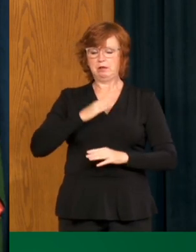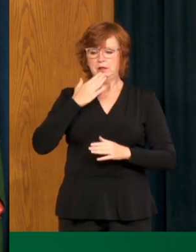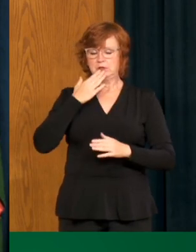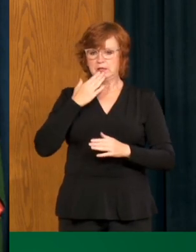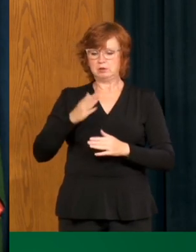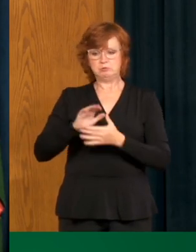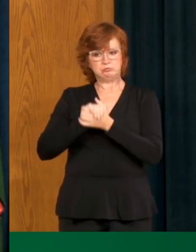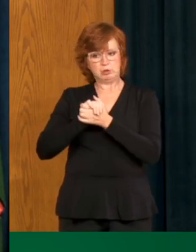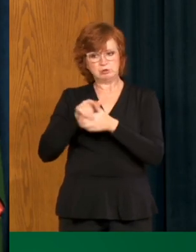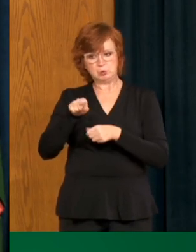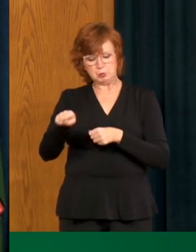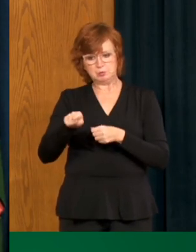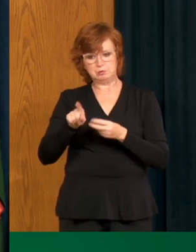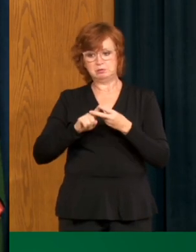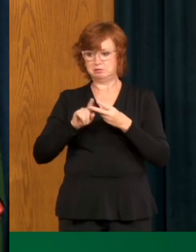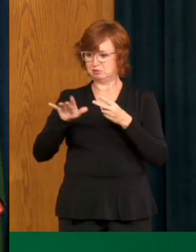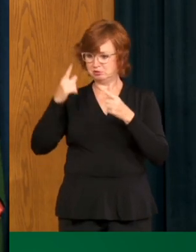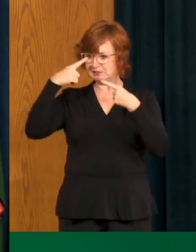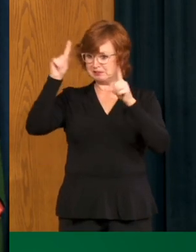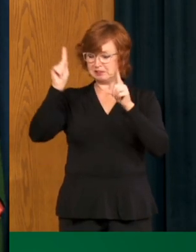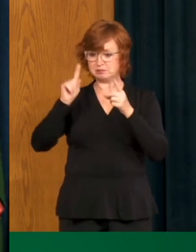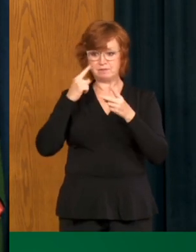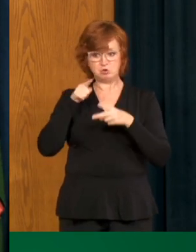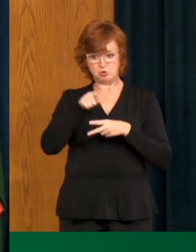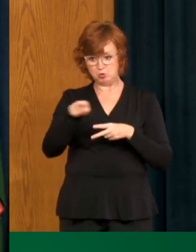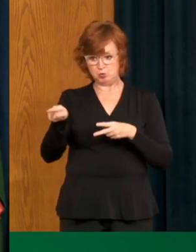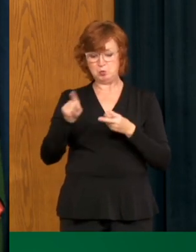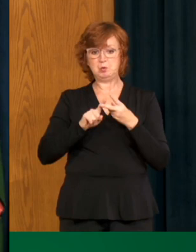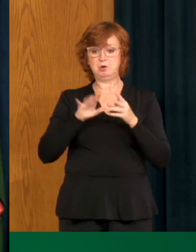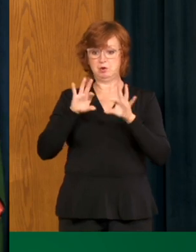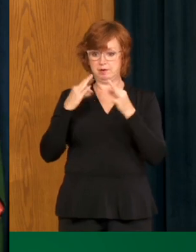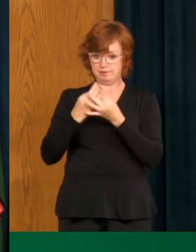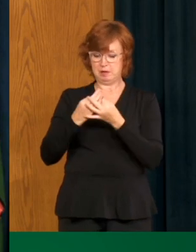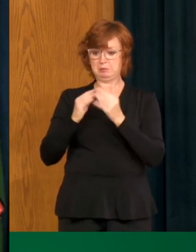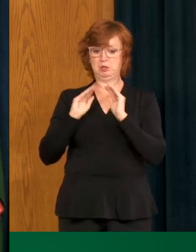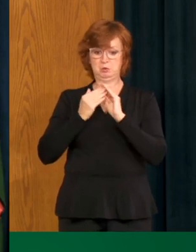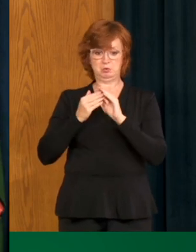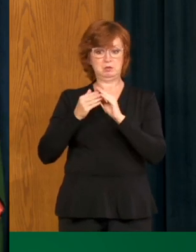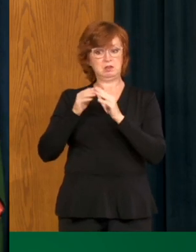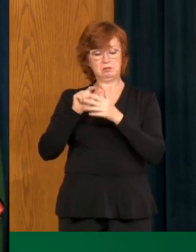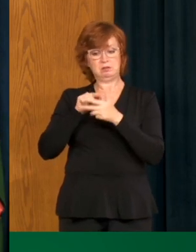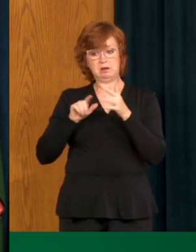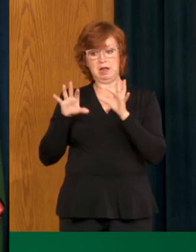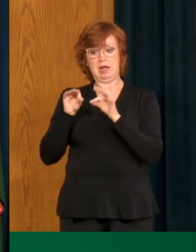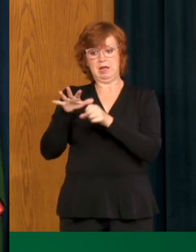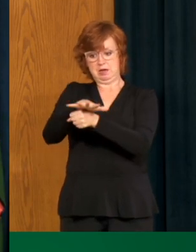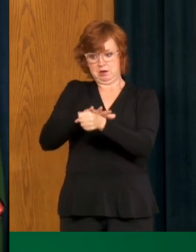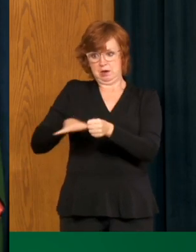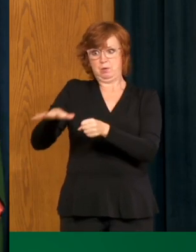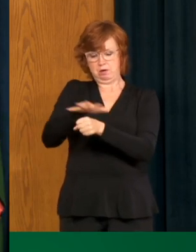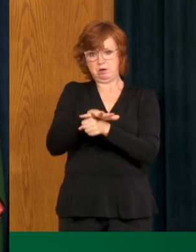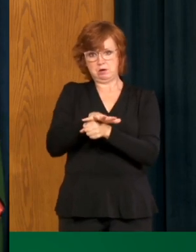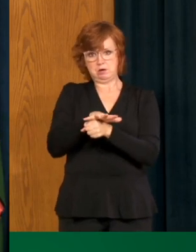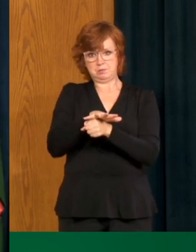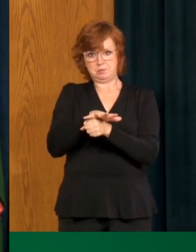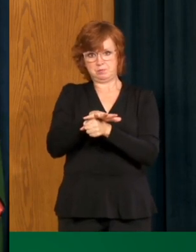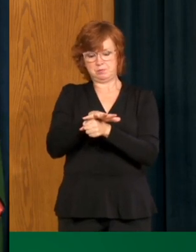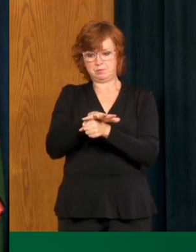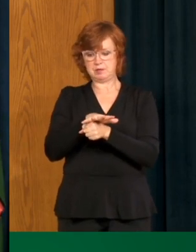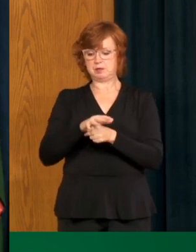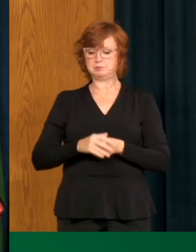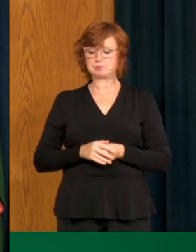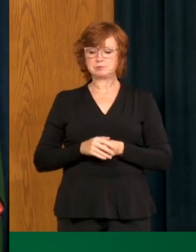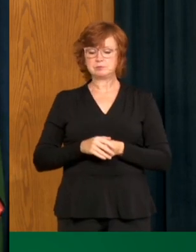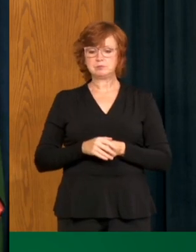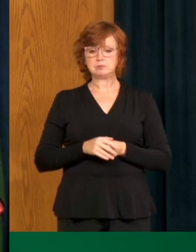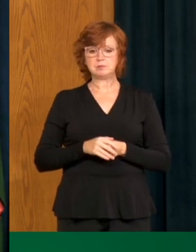yourselves, you are protecting your family and you are protecting your community as well as the communities around you. You are